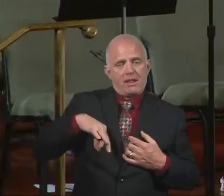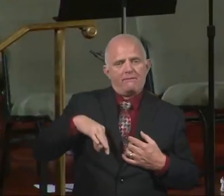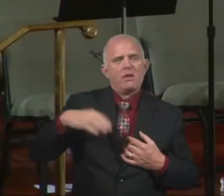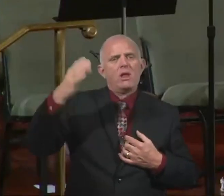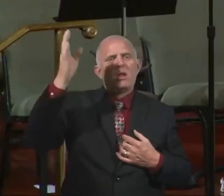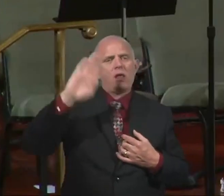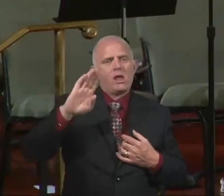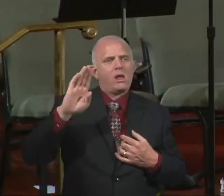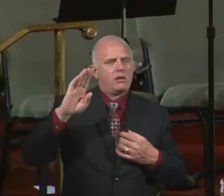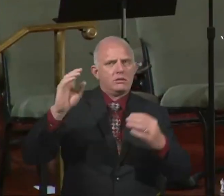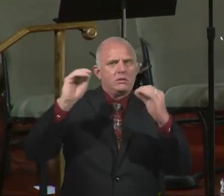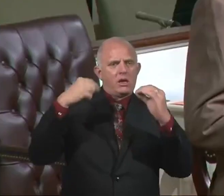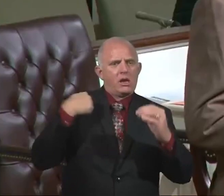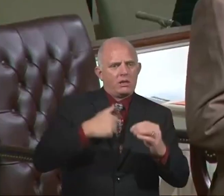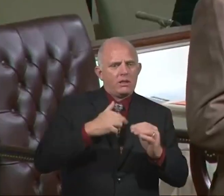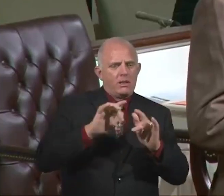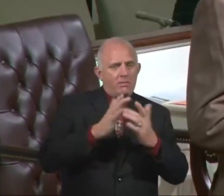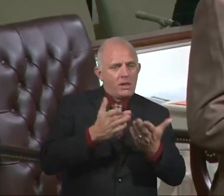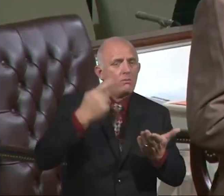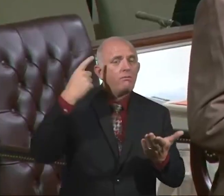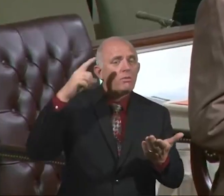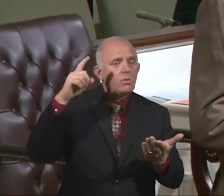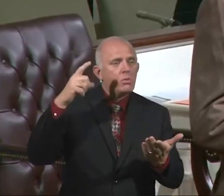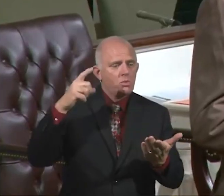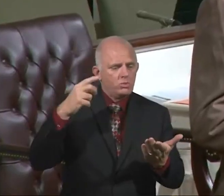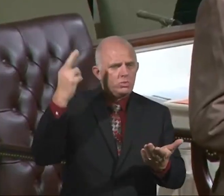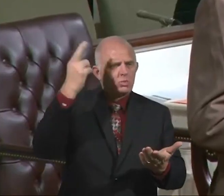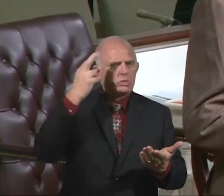basic reasons in that passage. Number one, so that we,